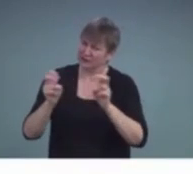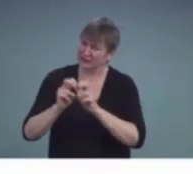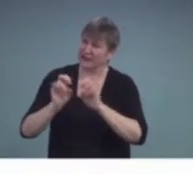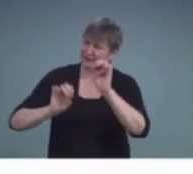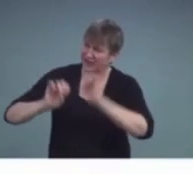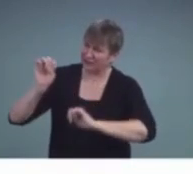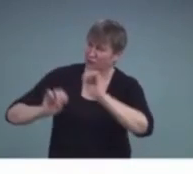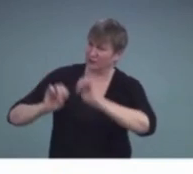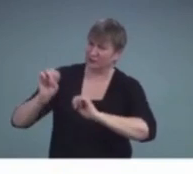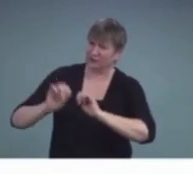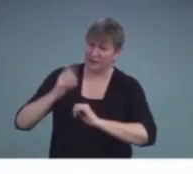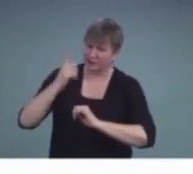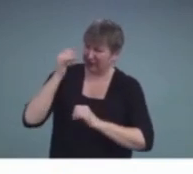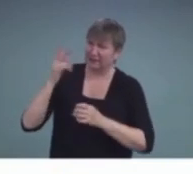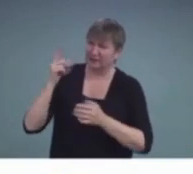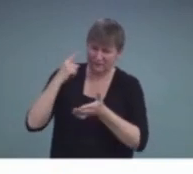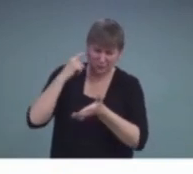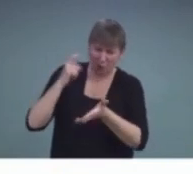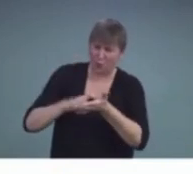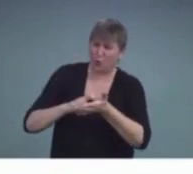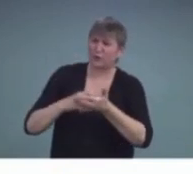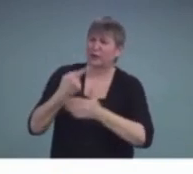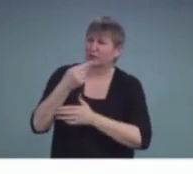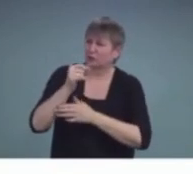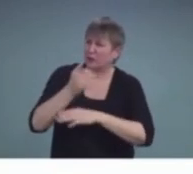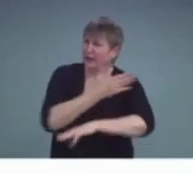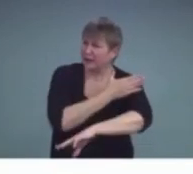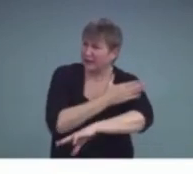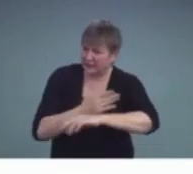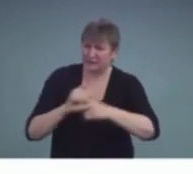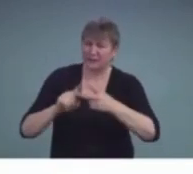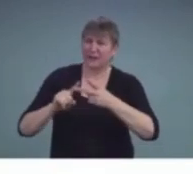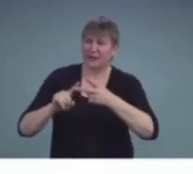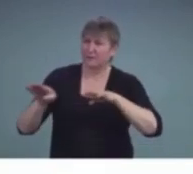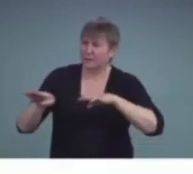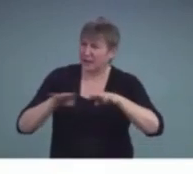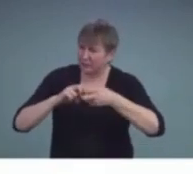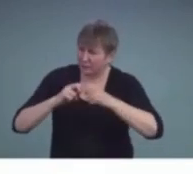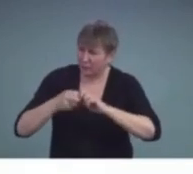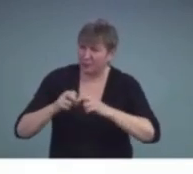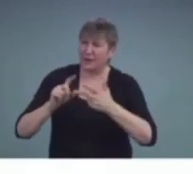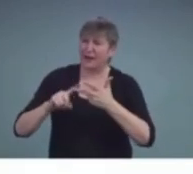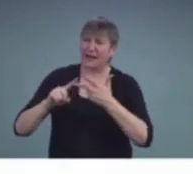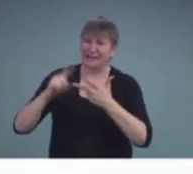noting the decline in grades, behavior issues, and concerns with his hearing.